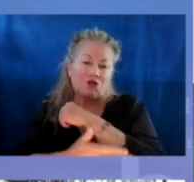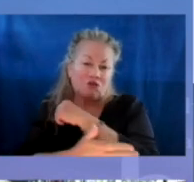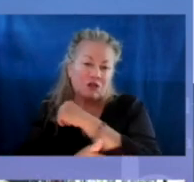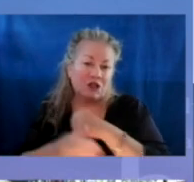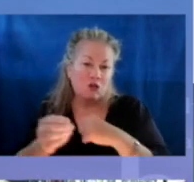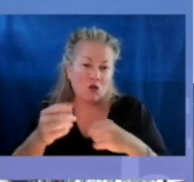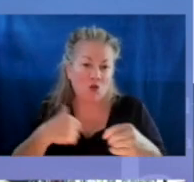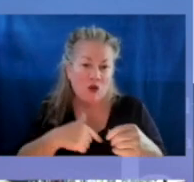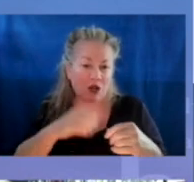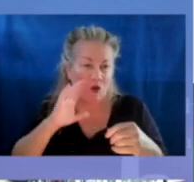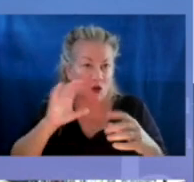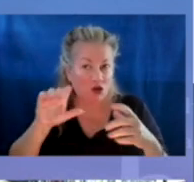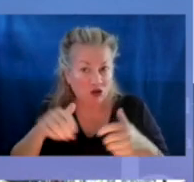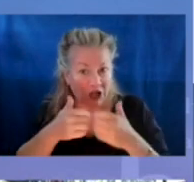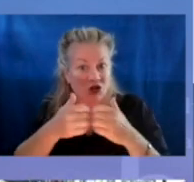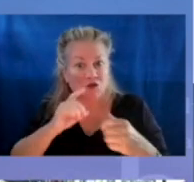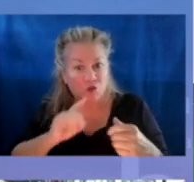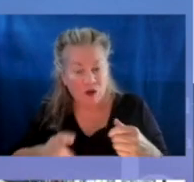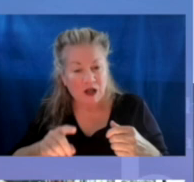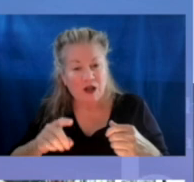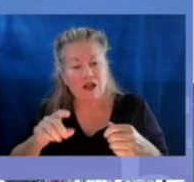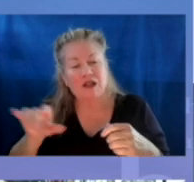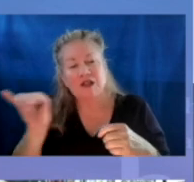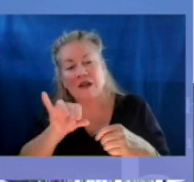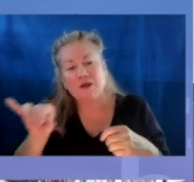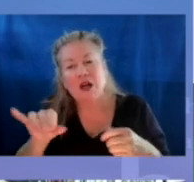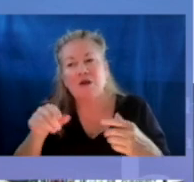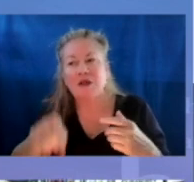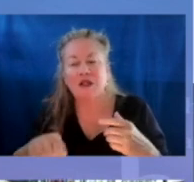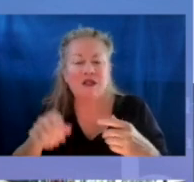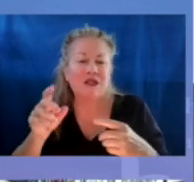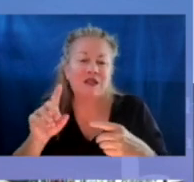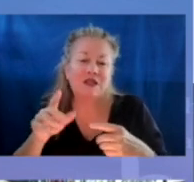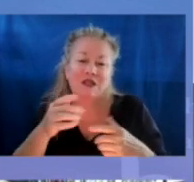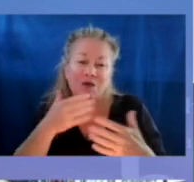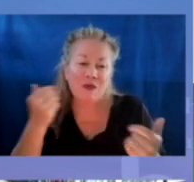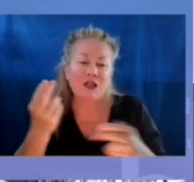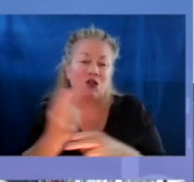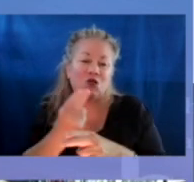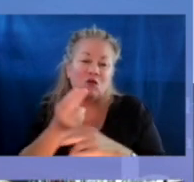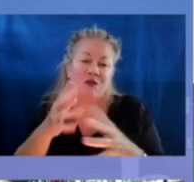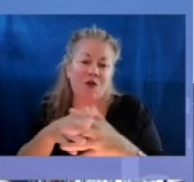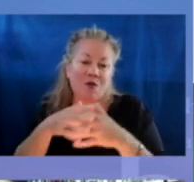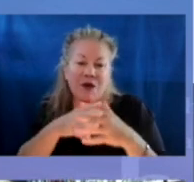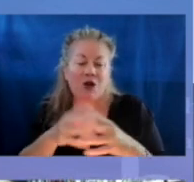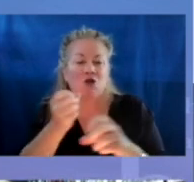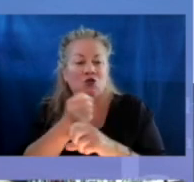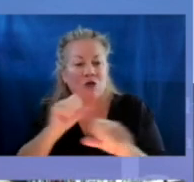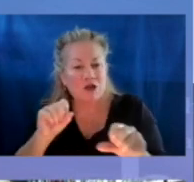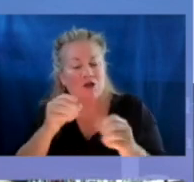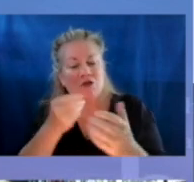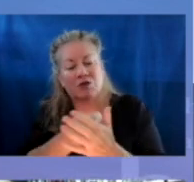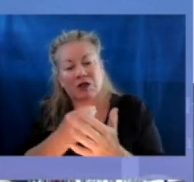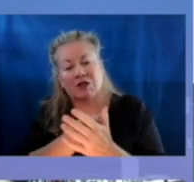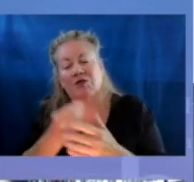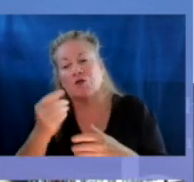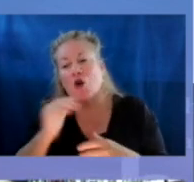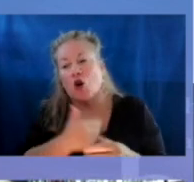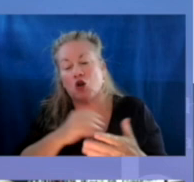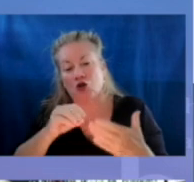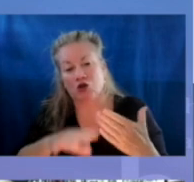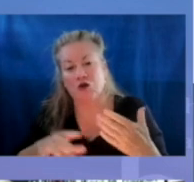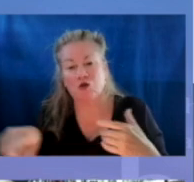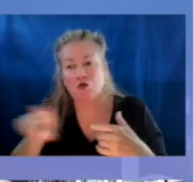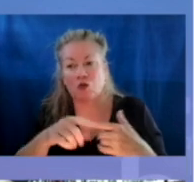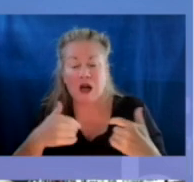so that we know that those challenges are real. At the same time, this is the single best use of American Rescue Plan Act funds for our